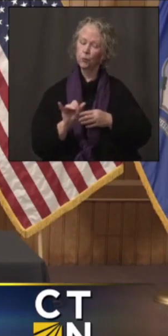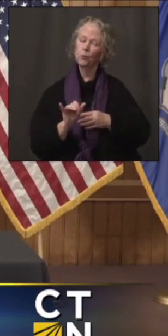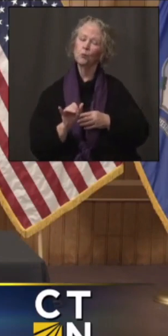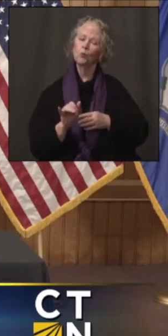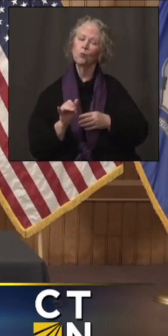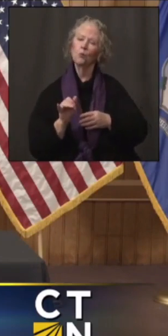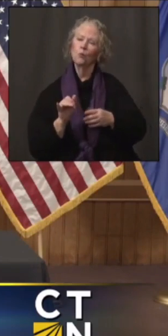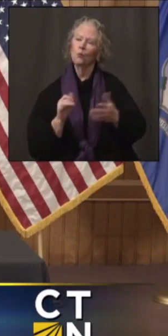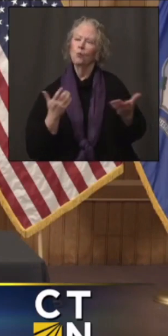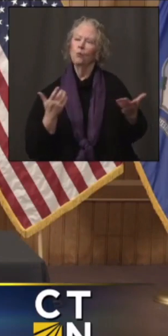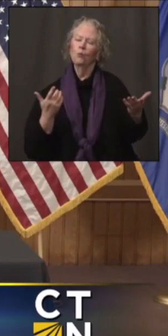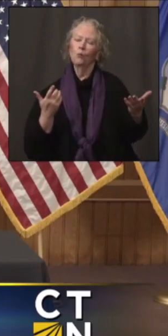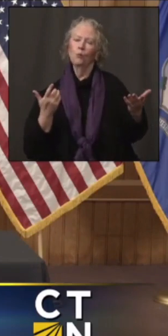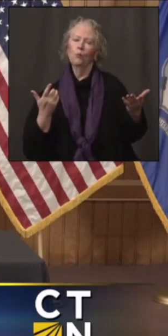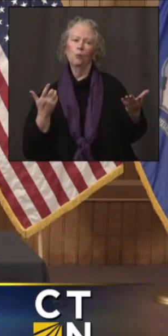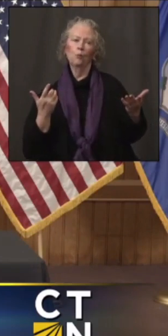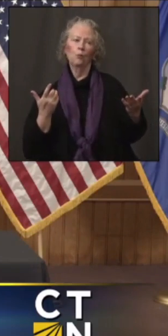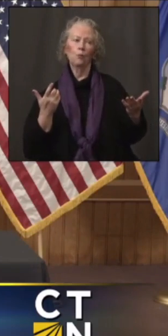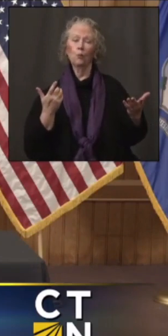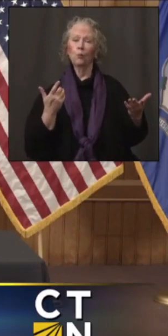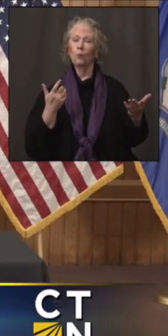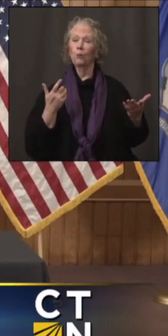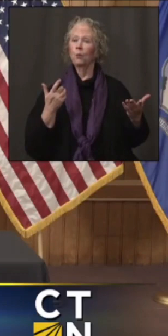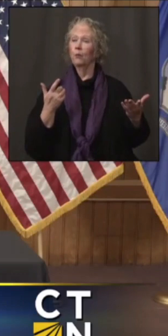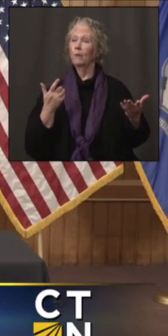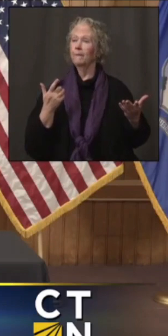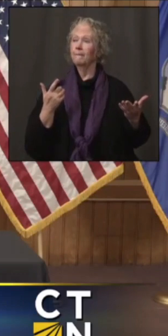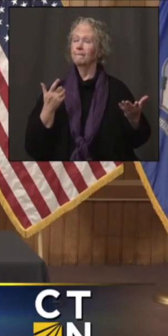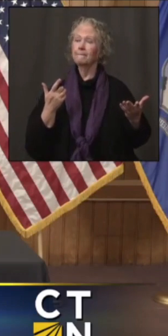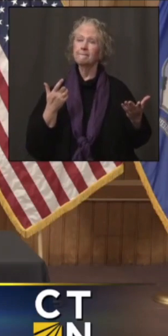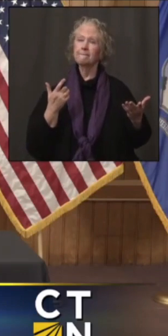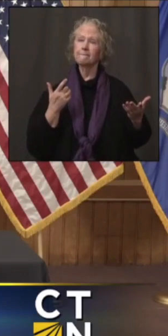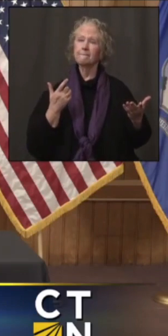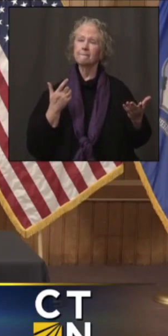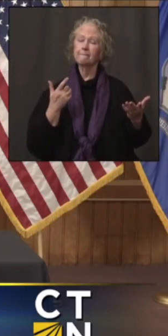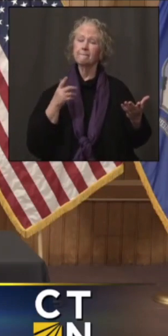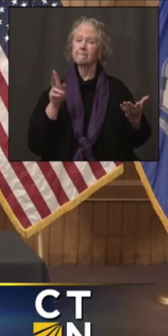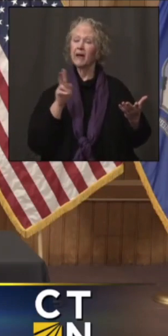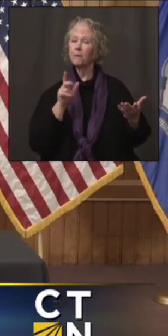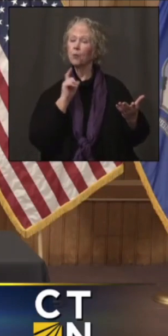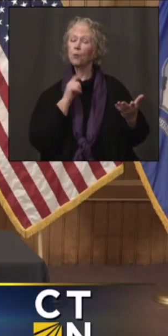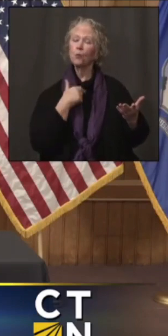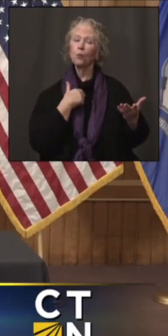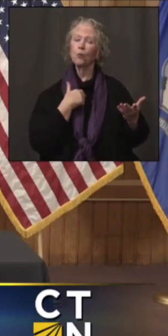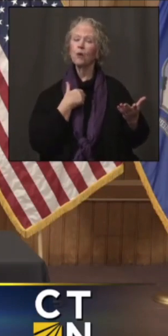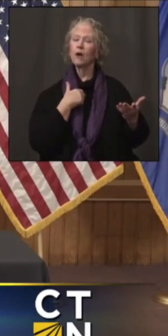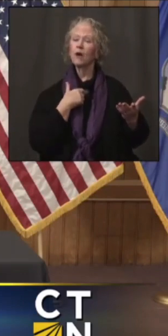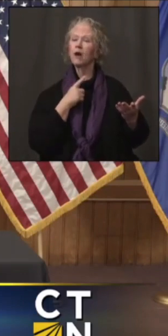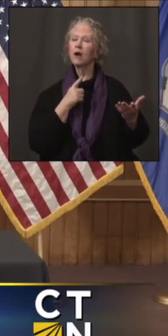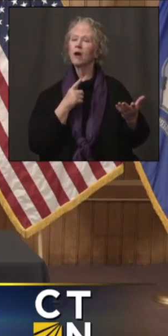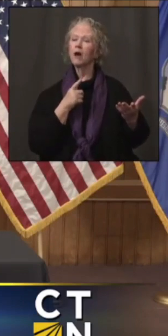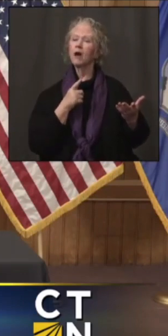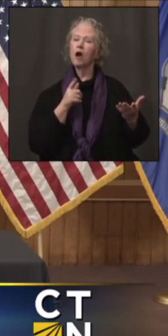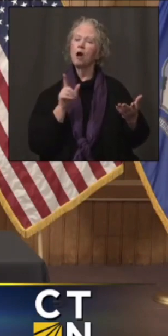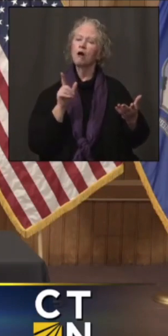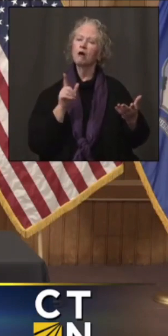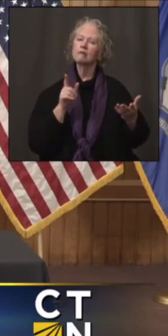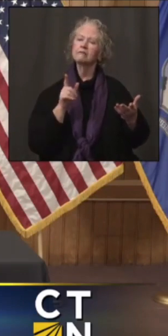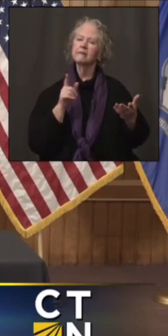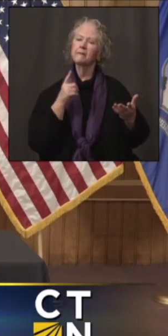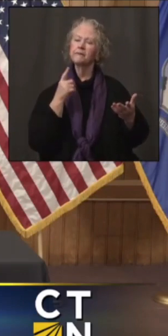where do you put people in communities, racial and ethnic minority communities that are at higher risk?